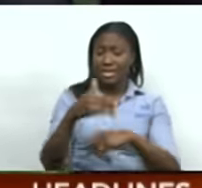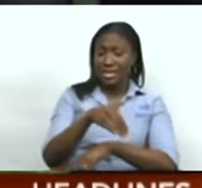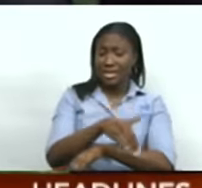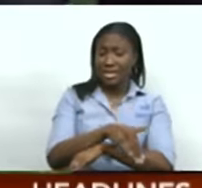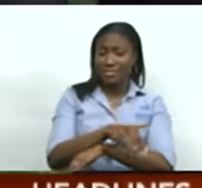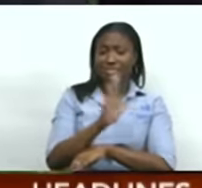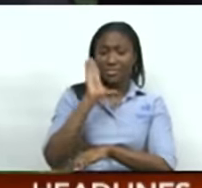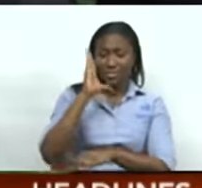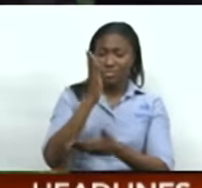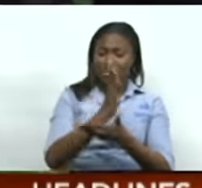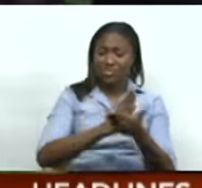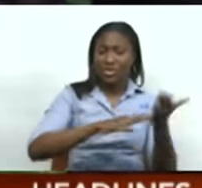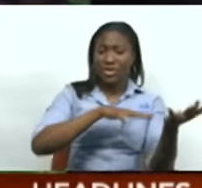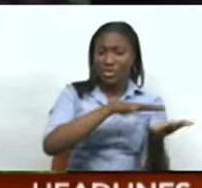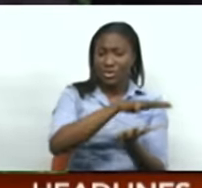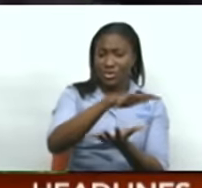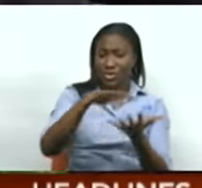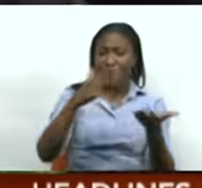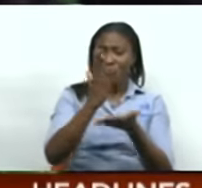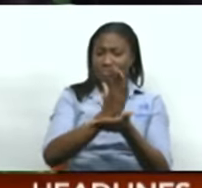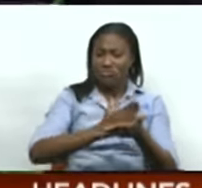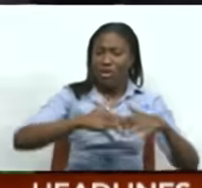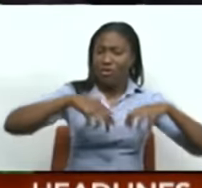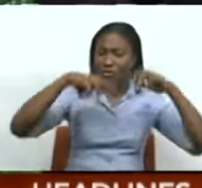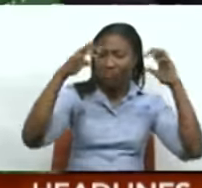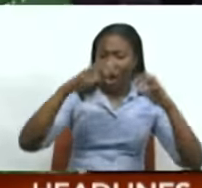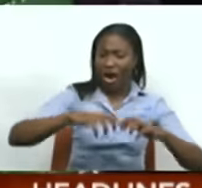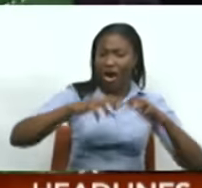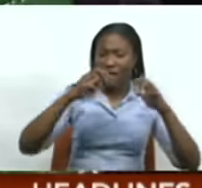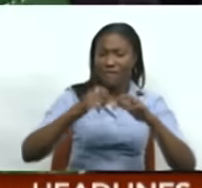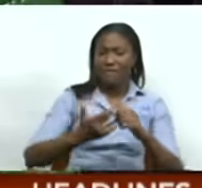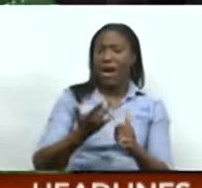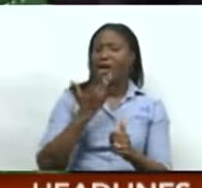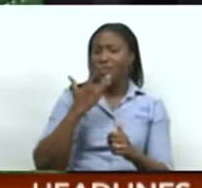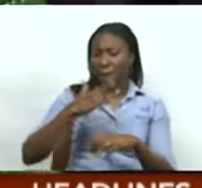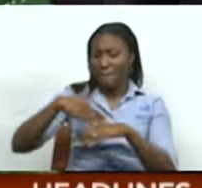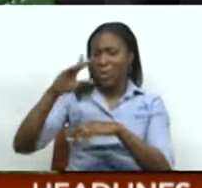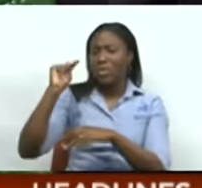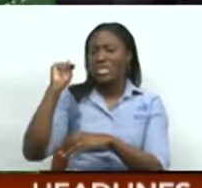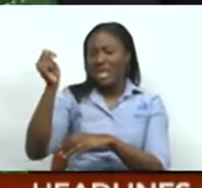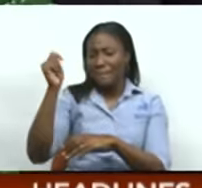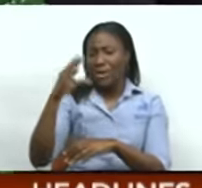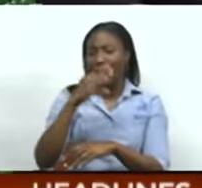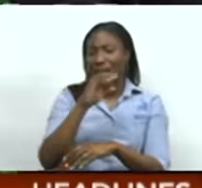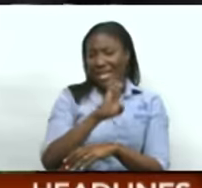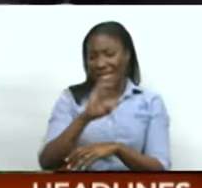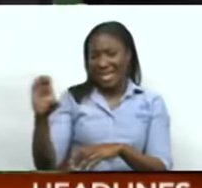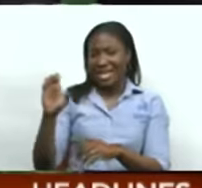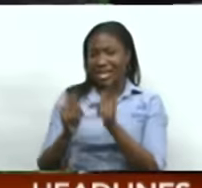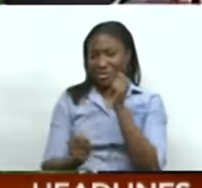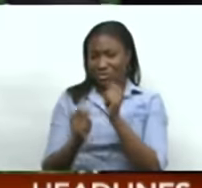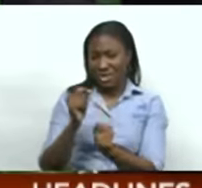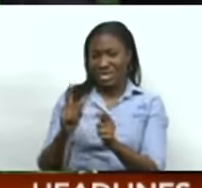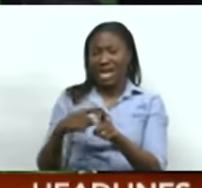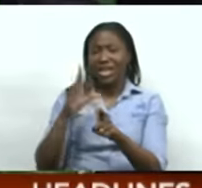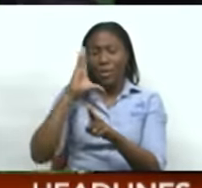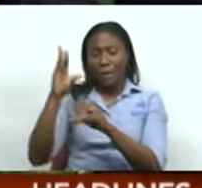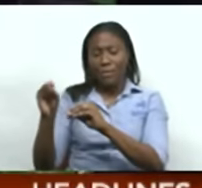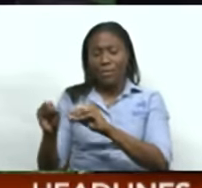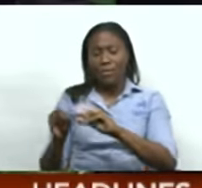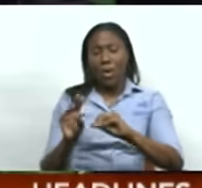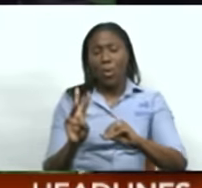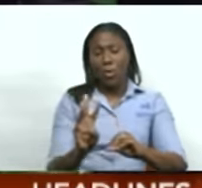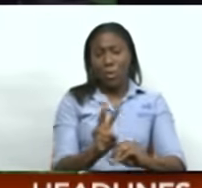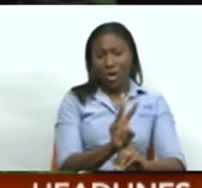off partly cloudy with some isolated showers initially favoring Tobago and eastern parts of Trinidad that will quickly move westward. There's a low